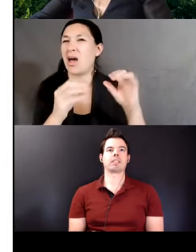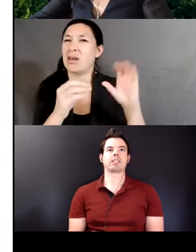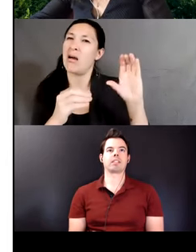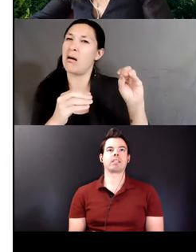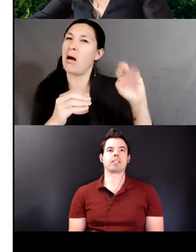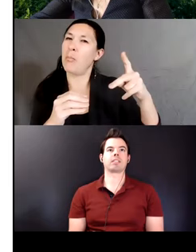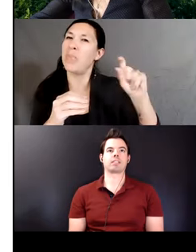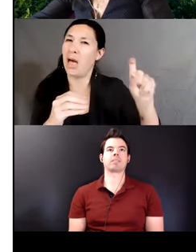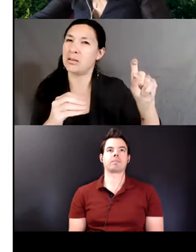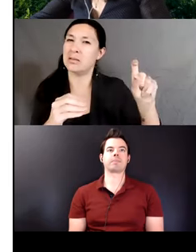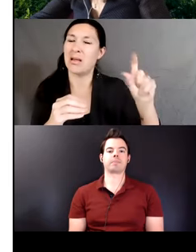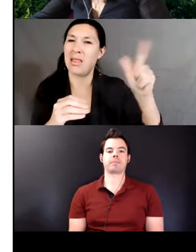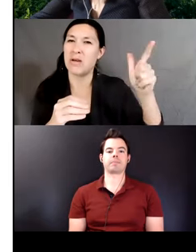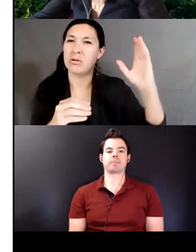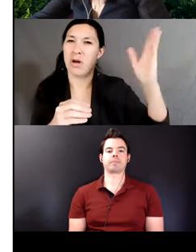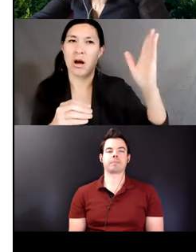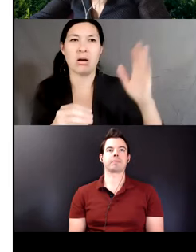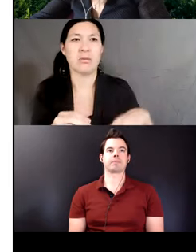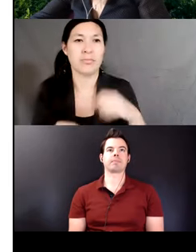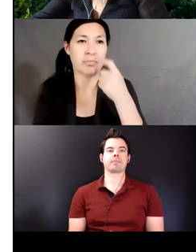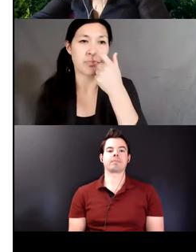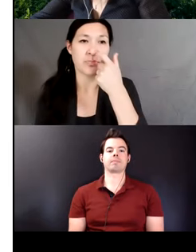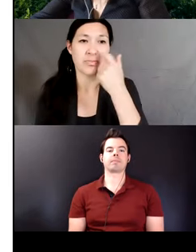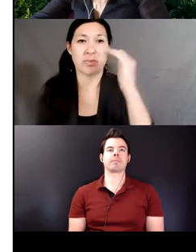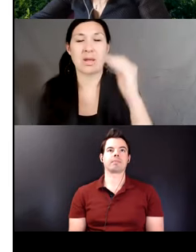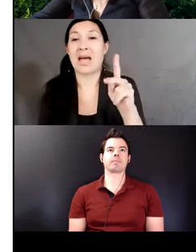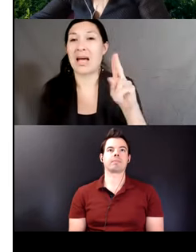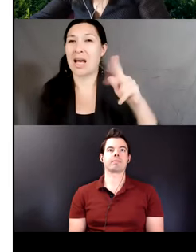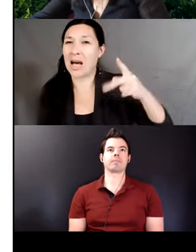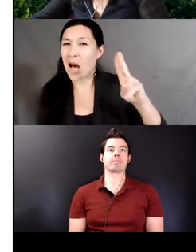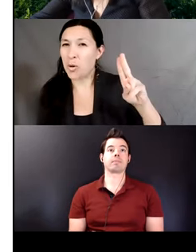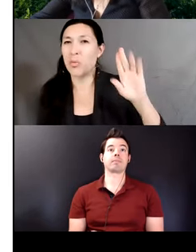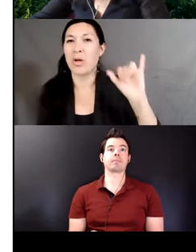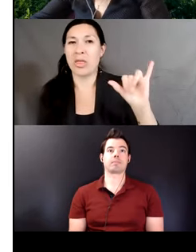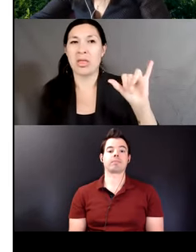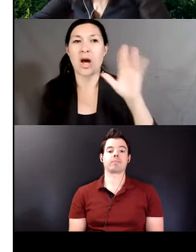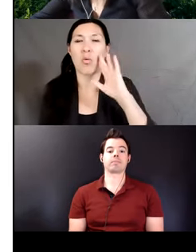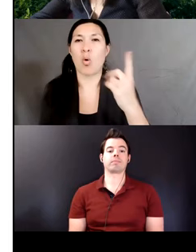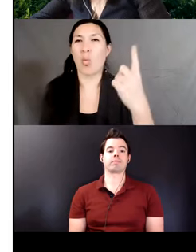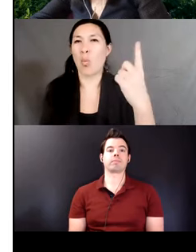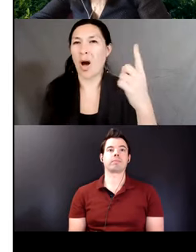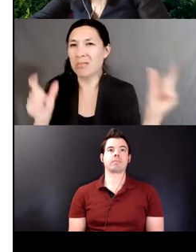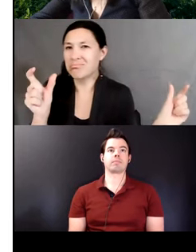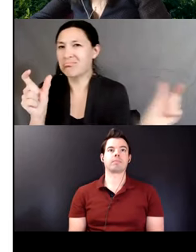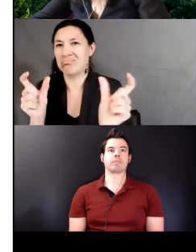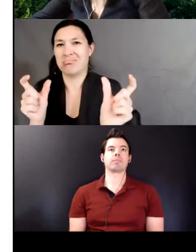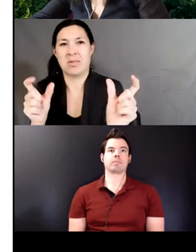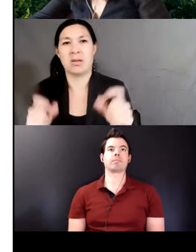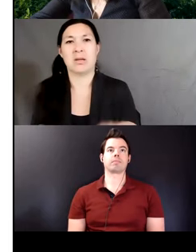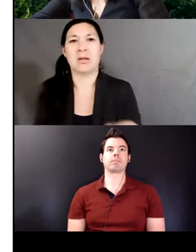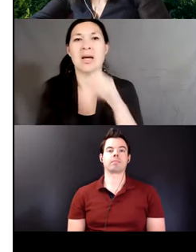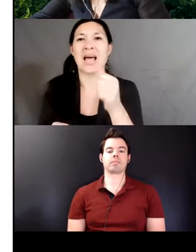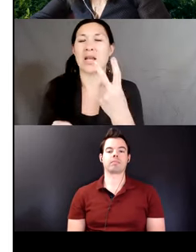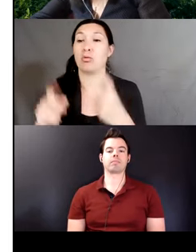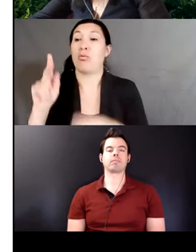Complex suffixes like gapu actually will form a single constituent as in a rather than two separate